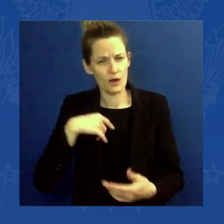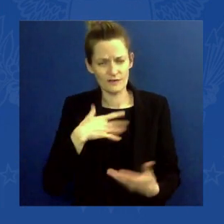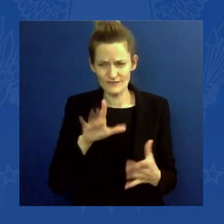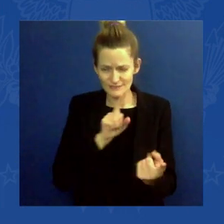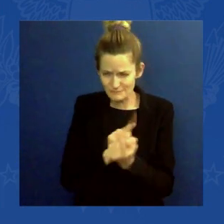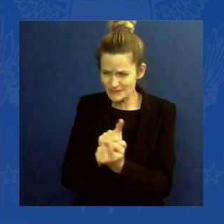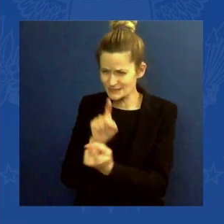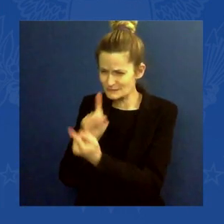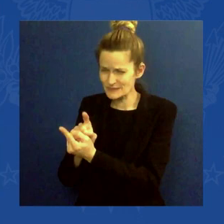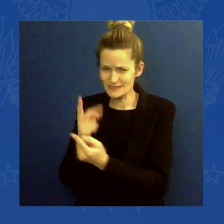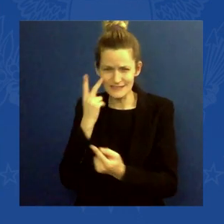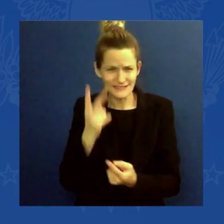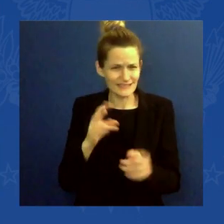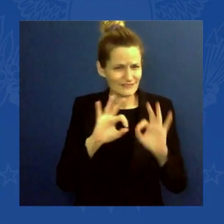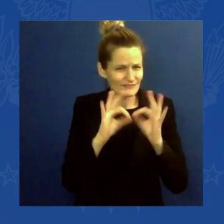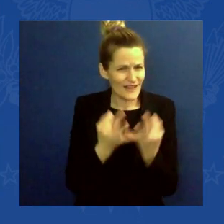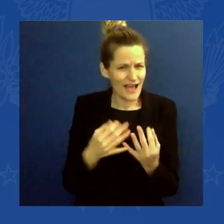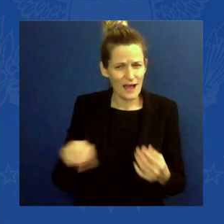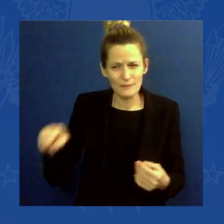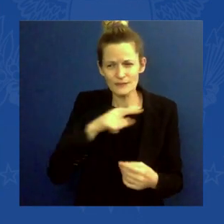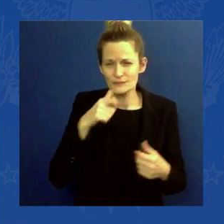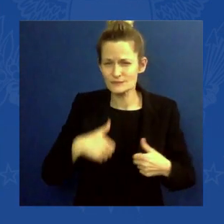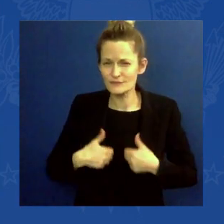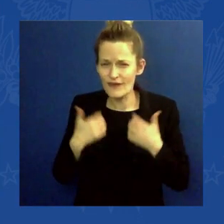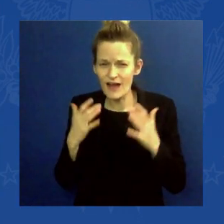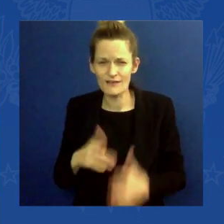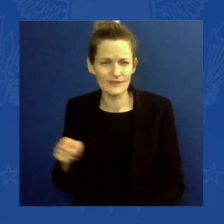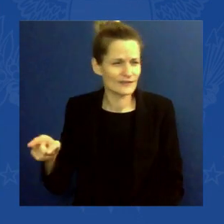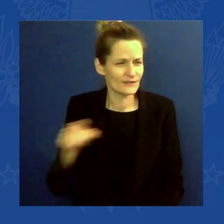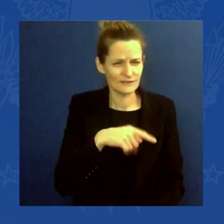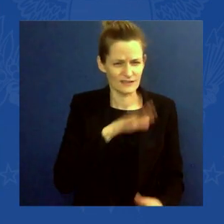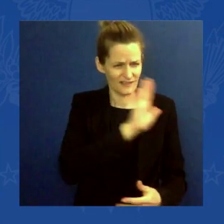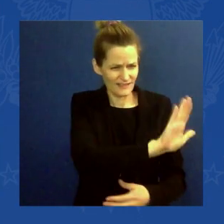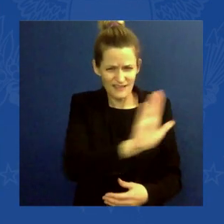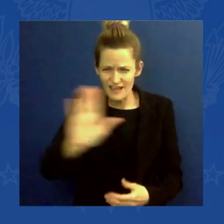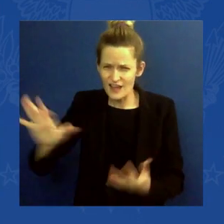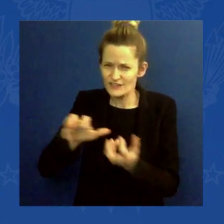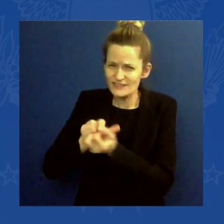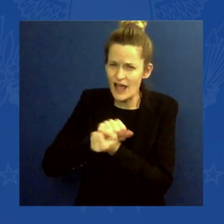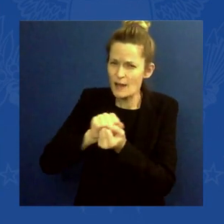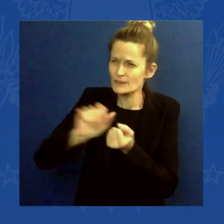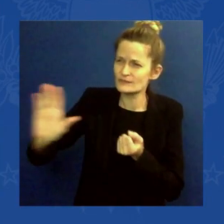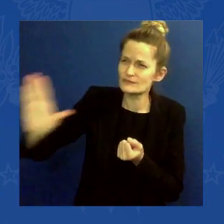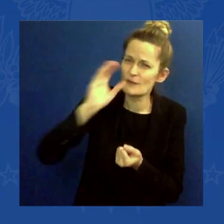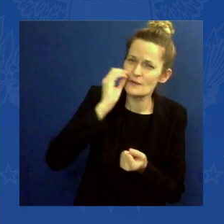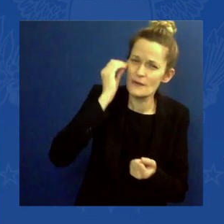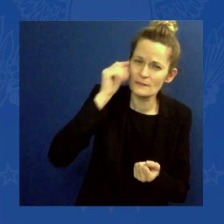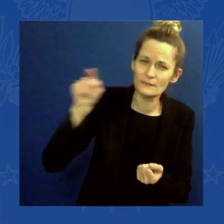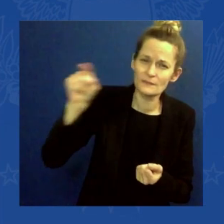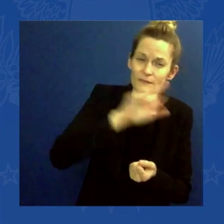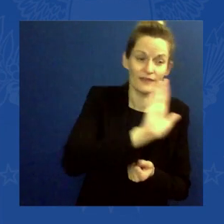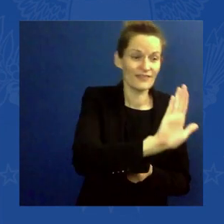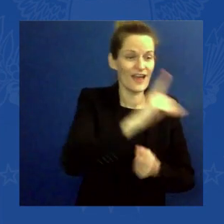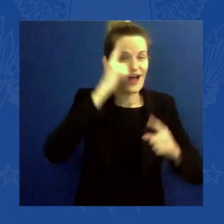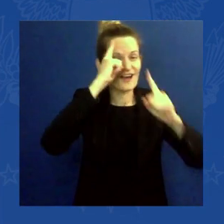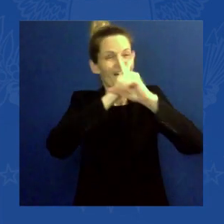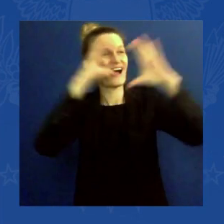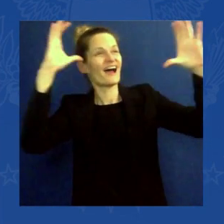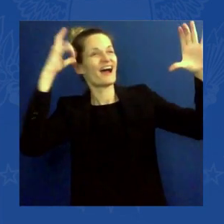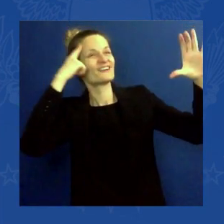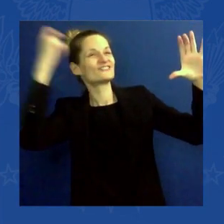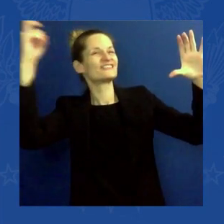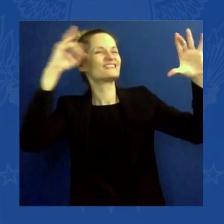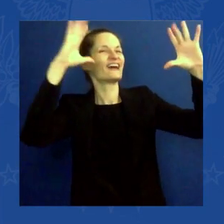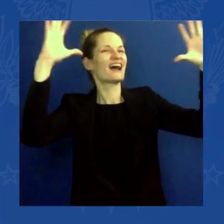seeing the destruction of these disasters caused, dreams crushed, lives interrupted. Scientists have been warning